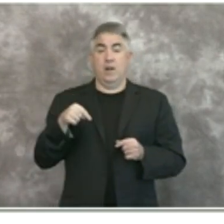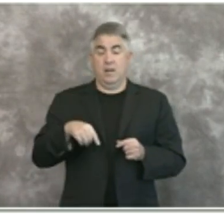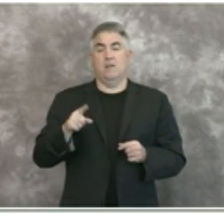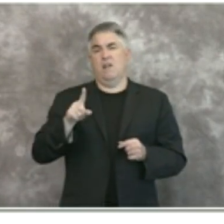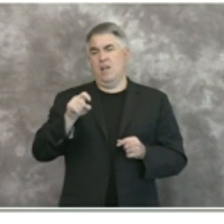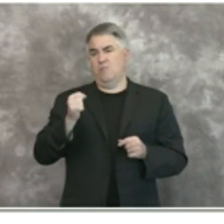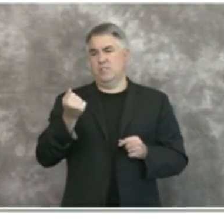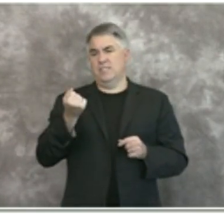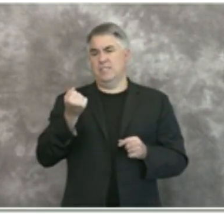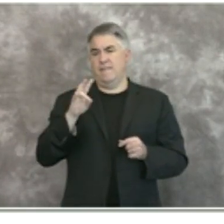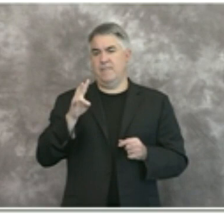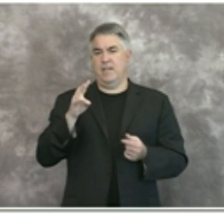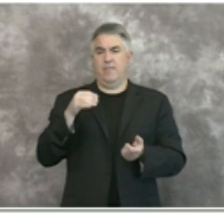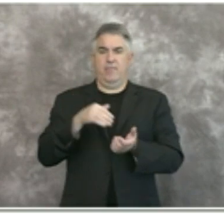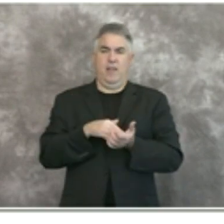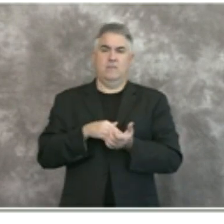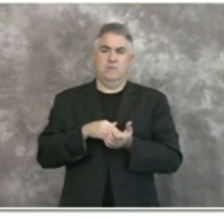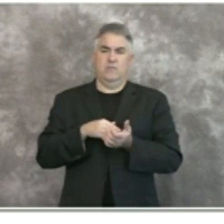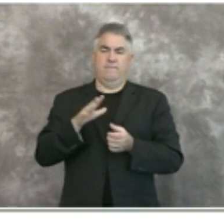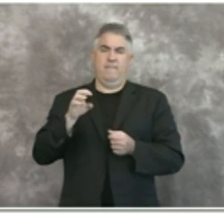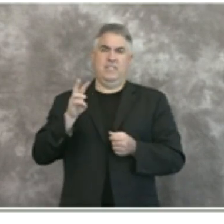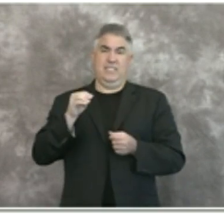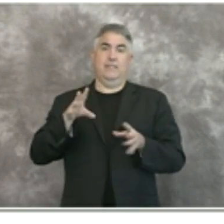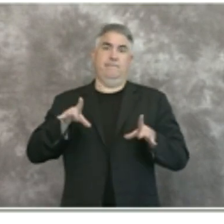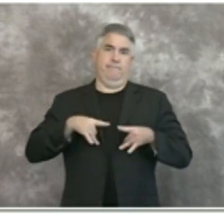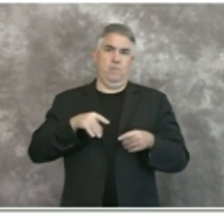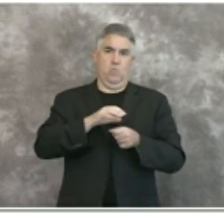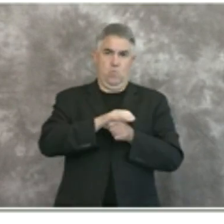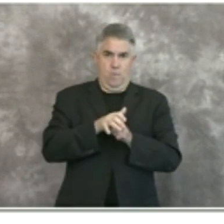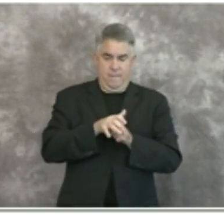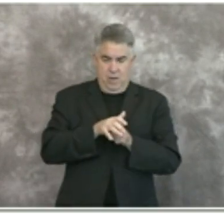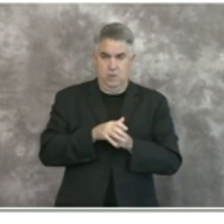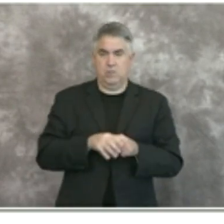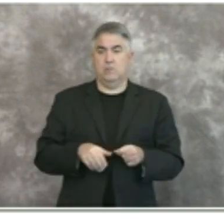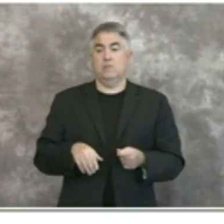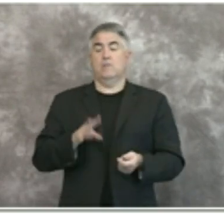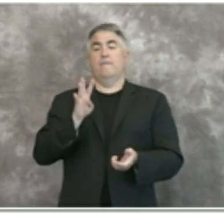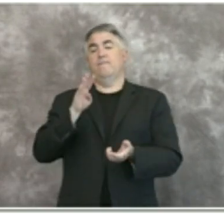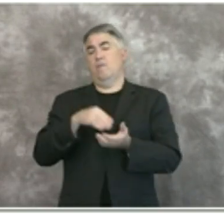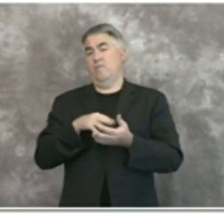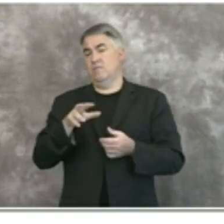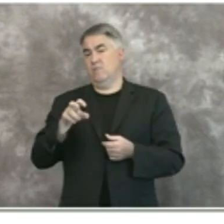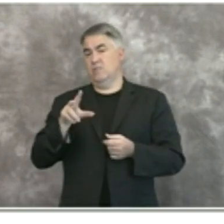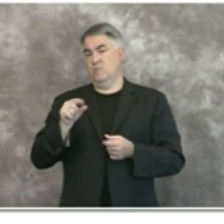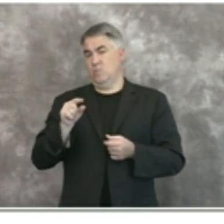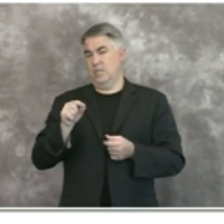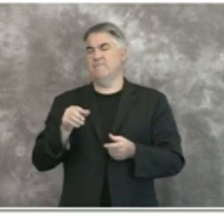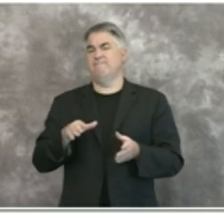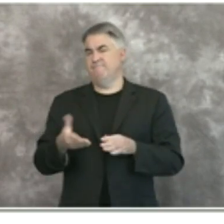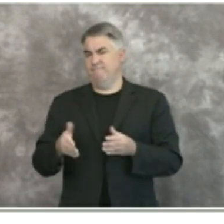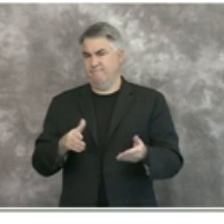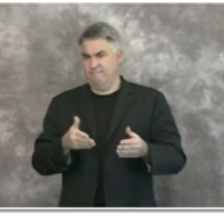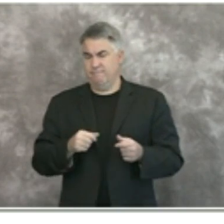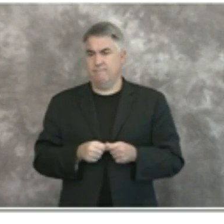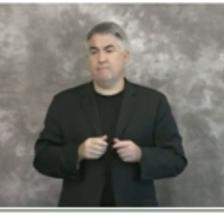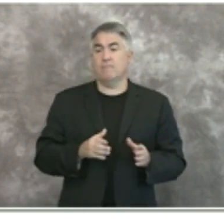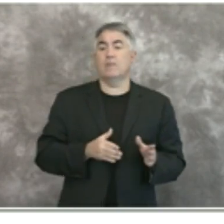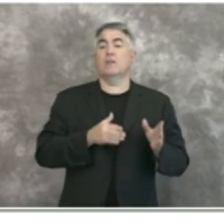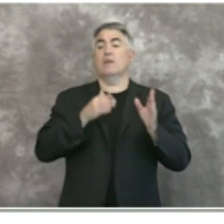29 percent of the global number and includes over 107 000 deaths